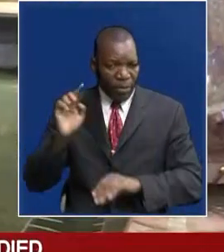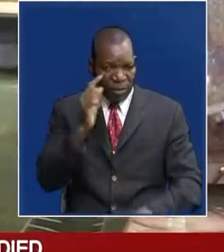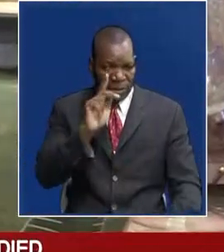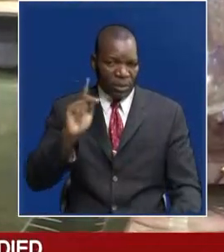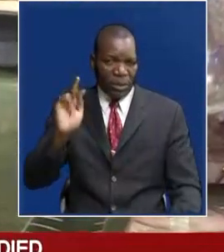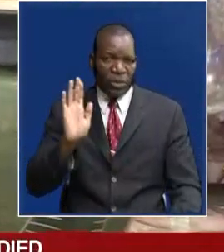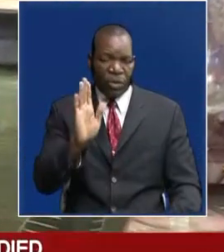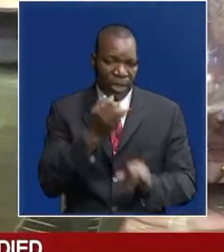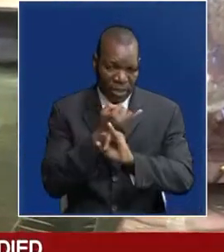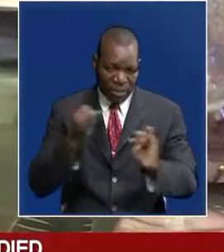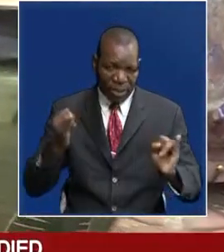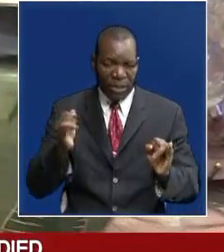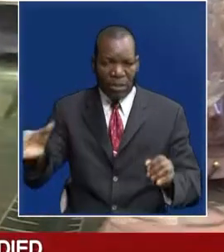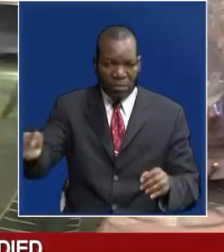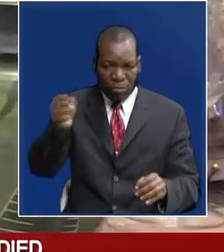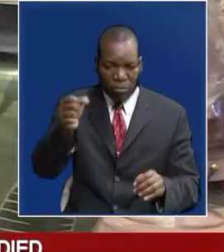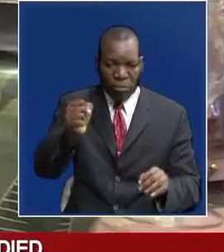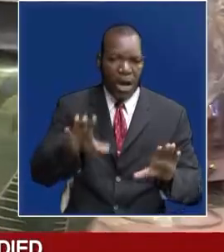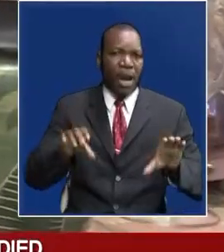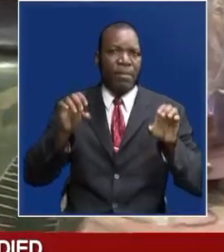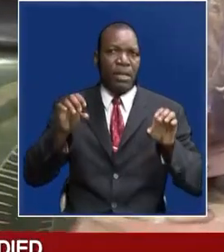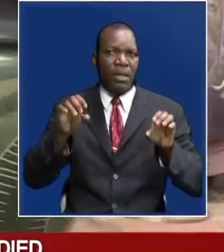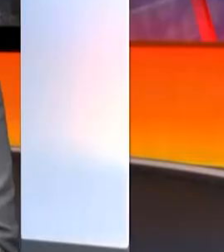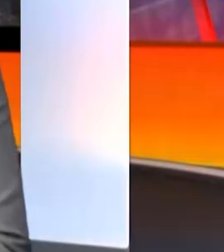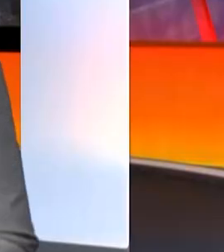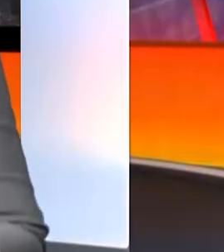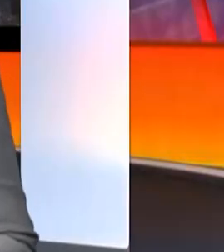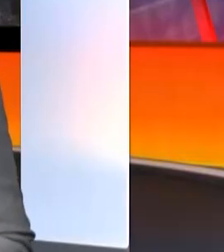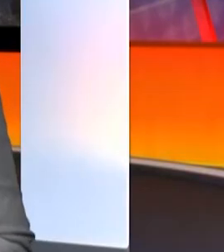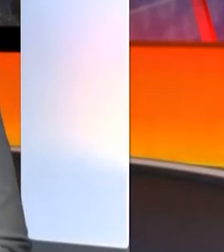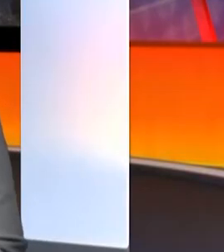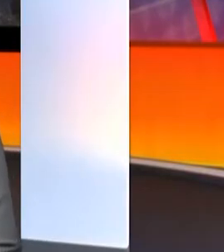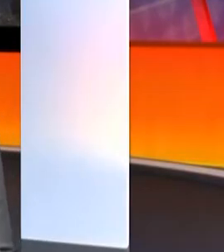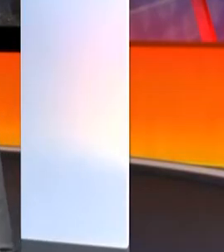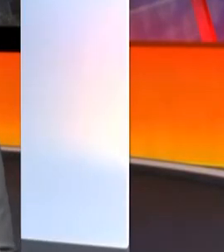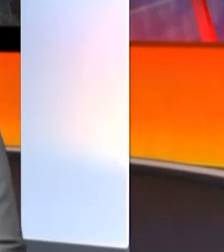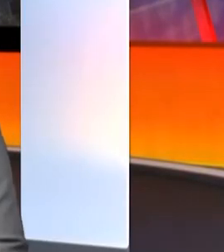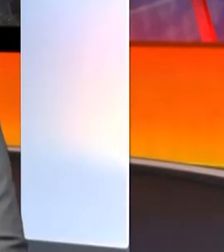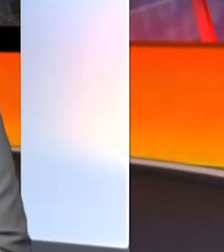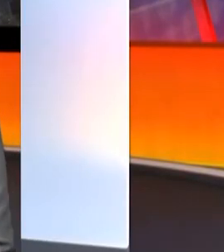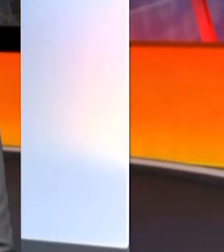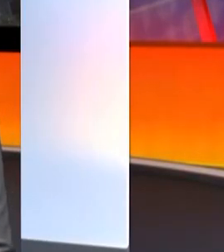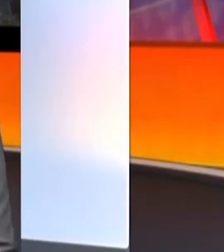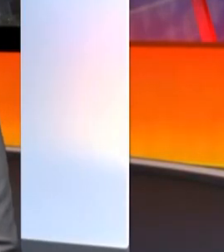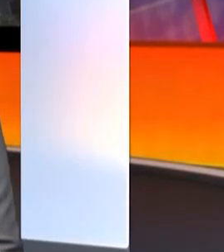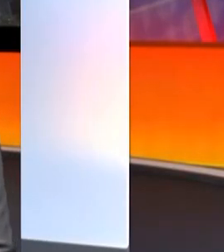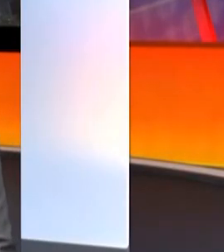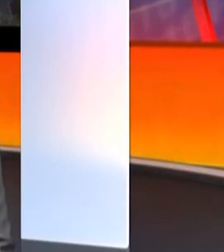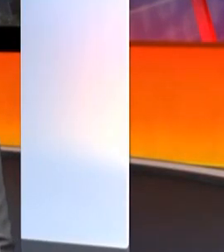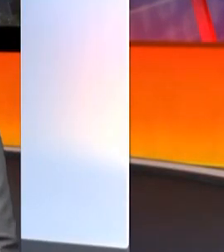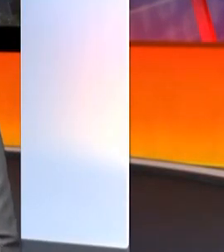after independence. Brian Mowale reporting. Thank you so much for watching. Don't forget to like, leave a